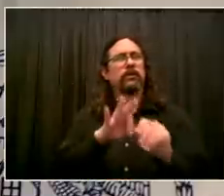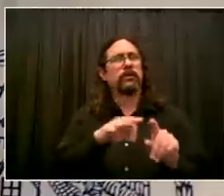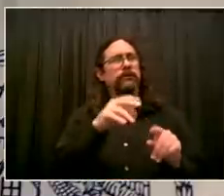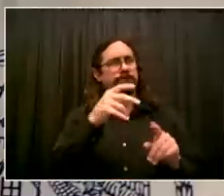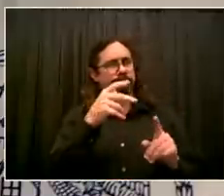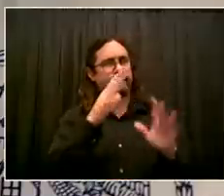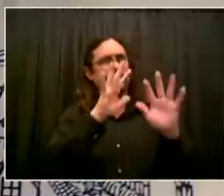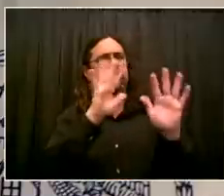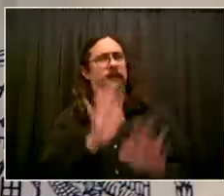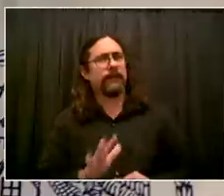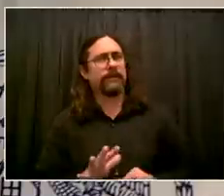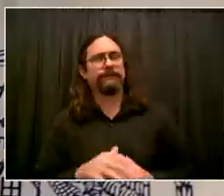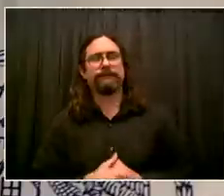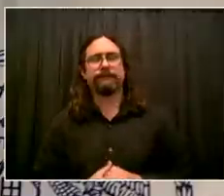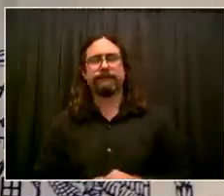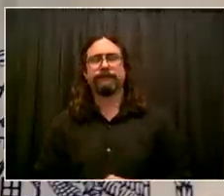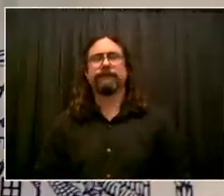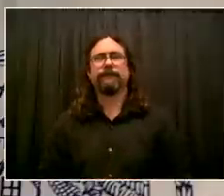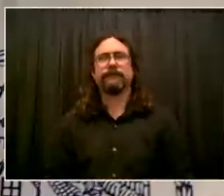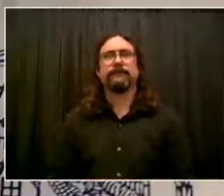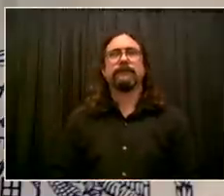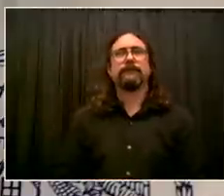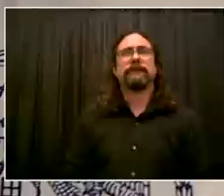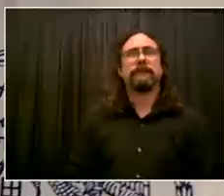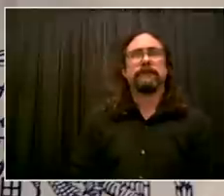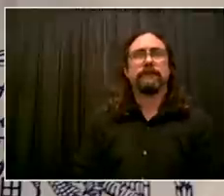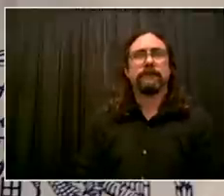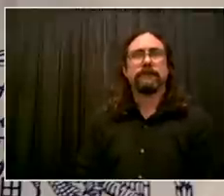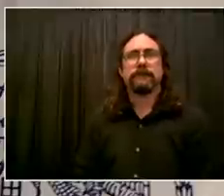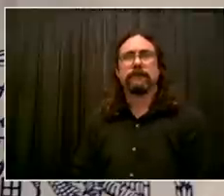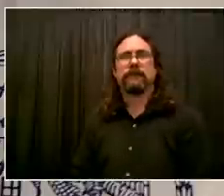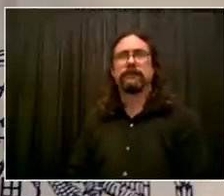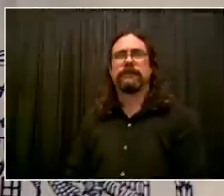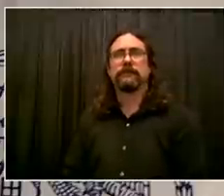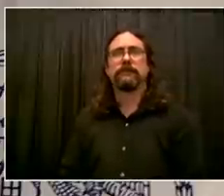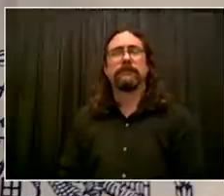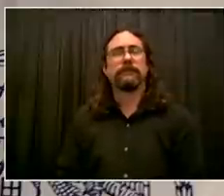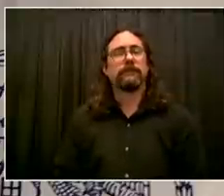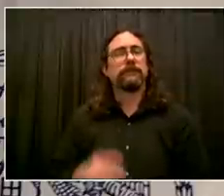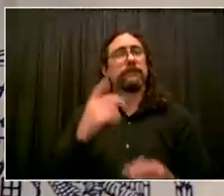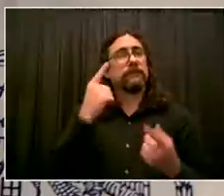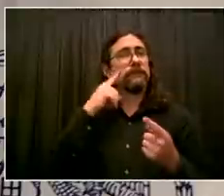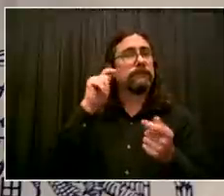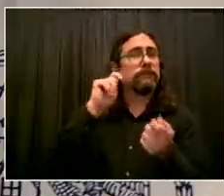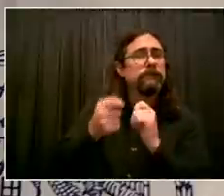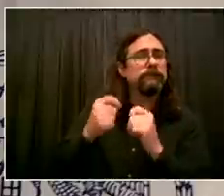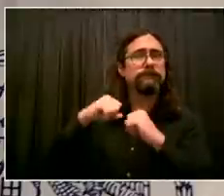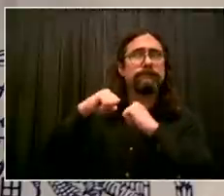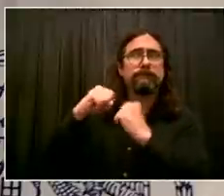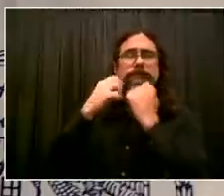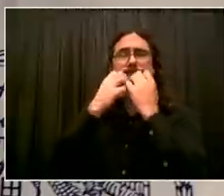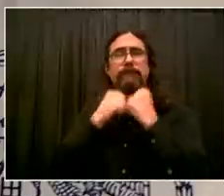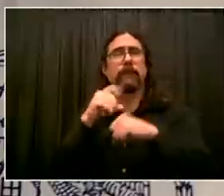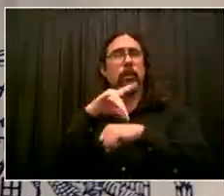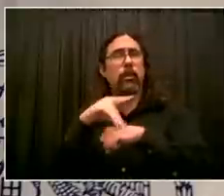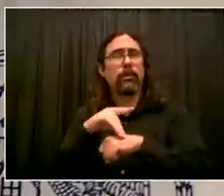changes, a lot of new approaches. We also know it is manifesting as something that's shocking, more severe, more sudden,